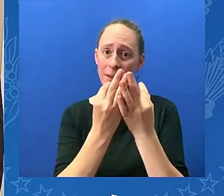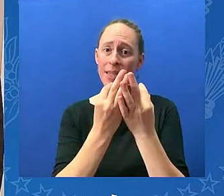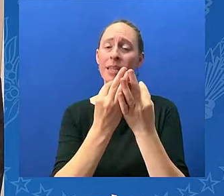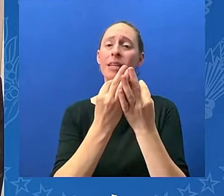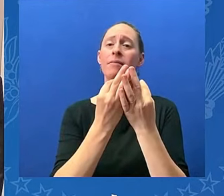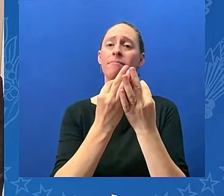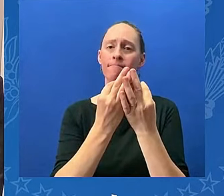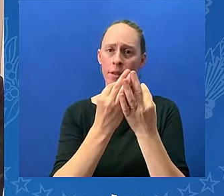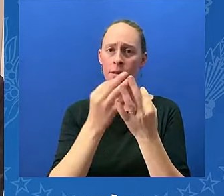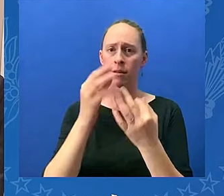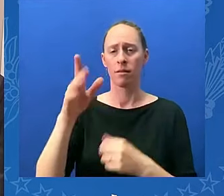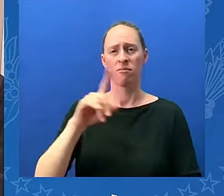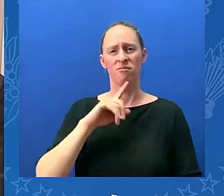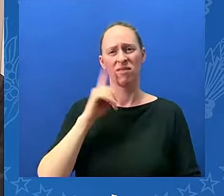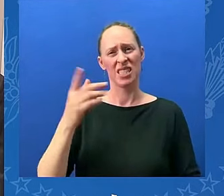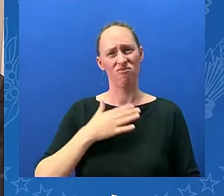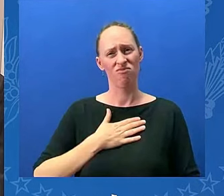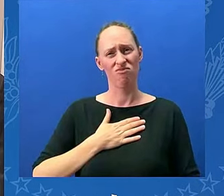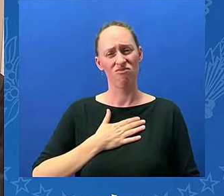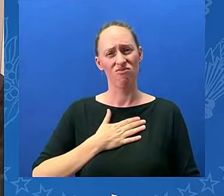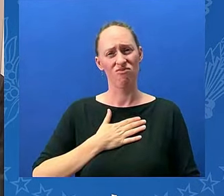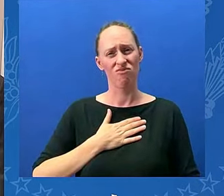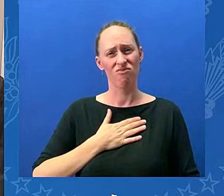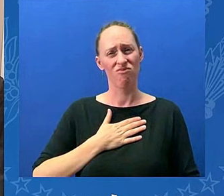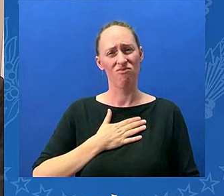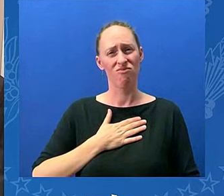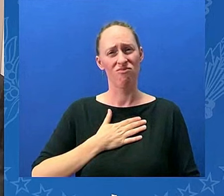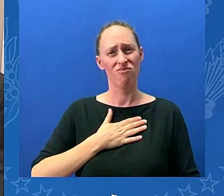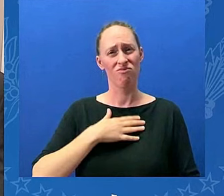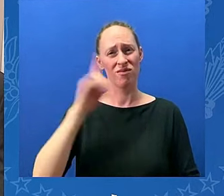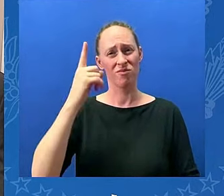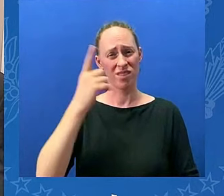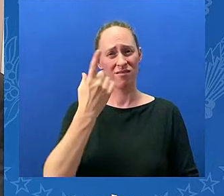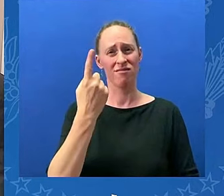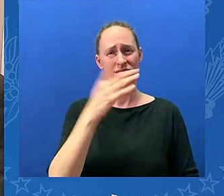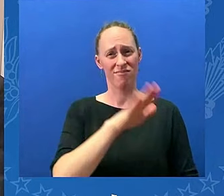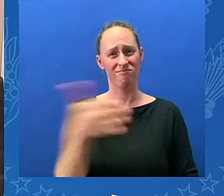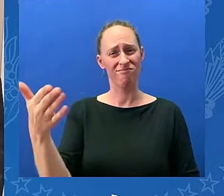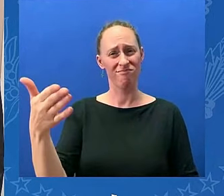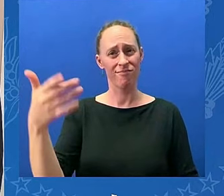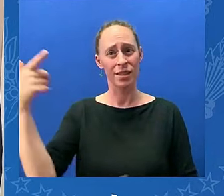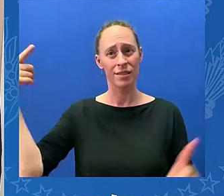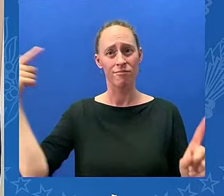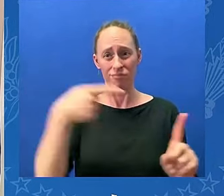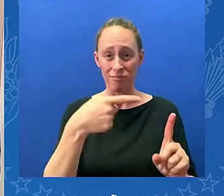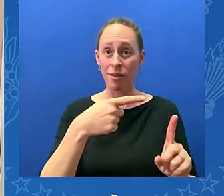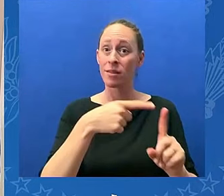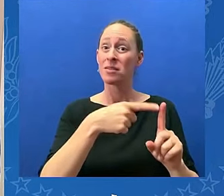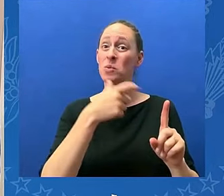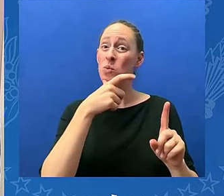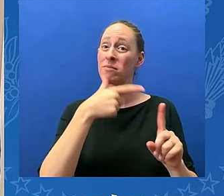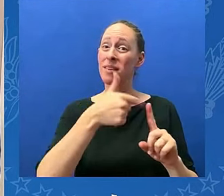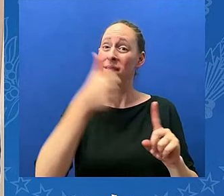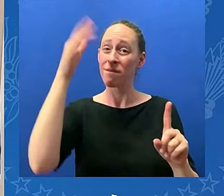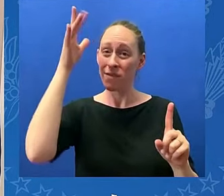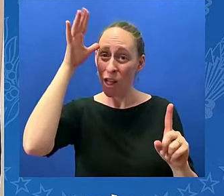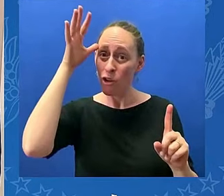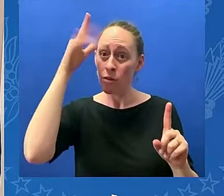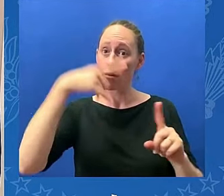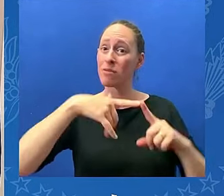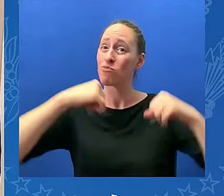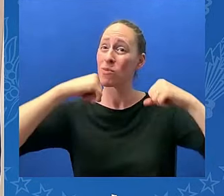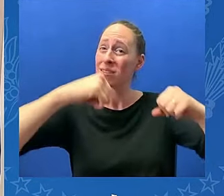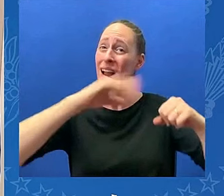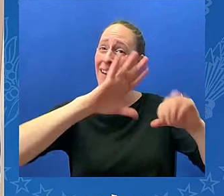who was killed he was a father he was protecting his family from the bullets who were being fired and he lost his life